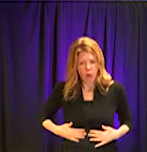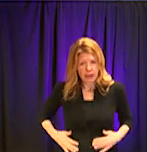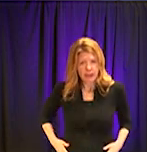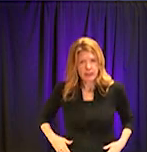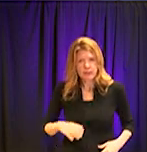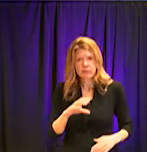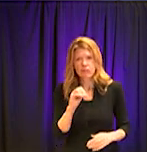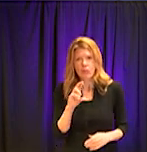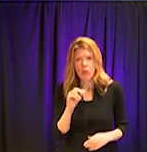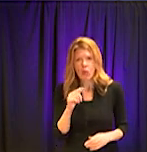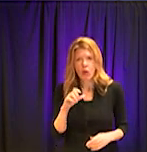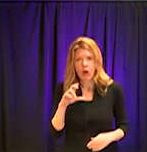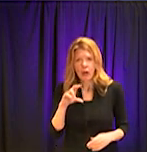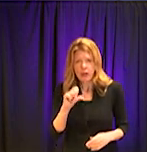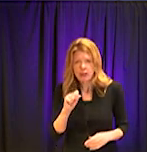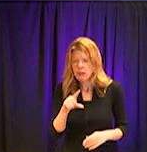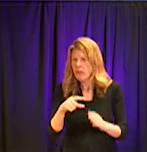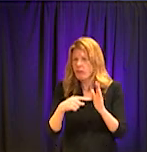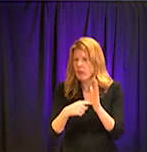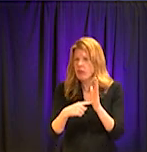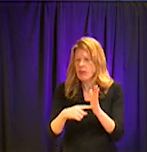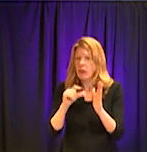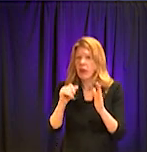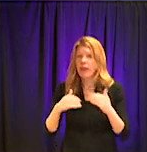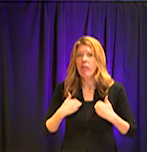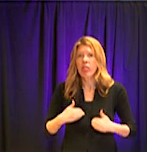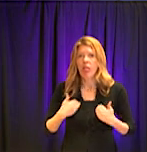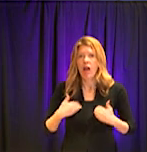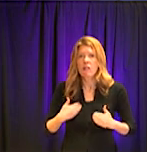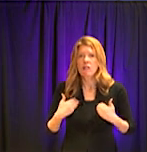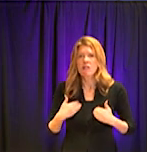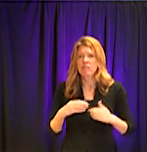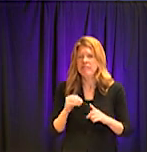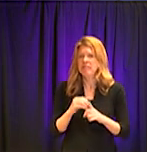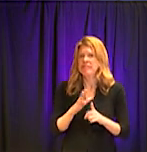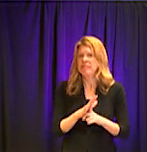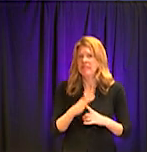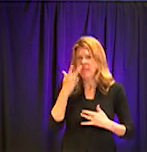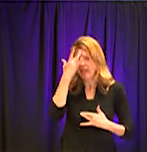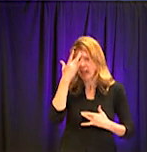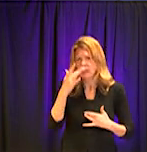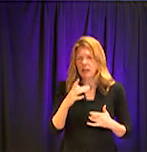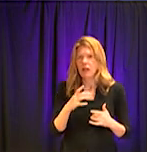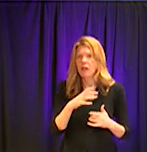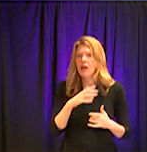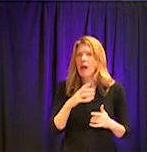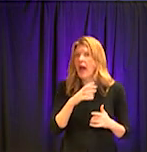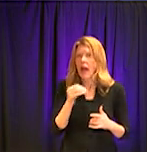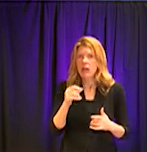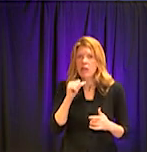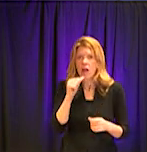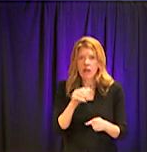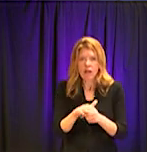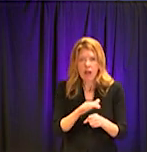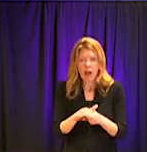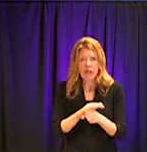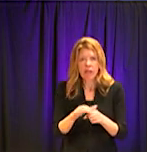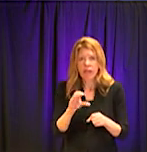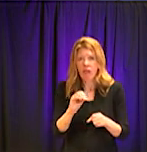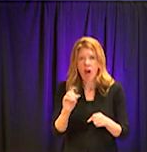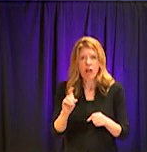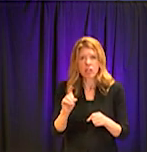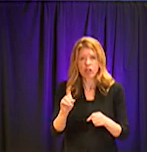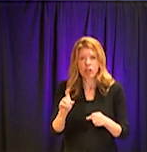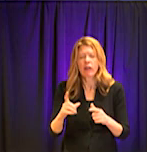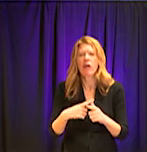So if, for example, your lungs are affected and you're not getting enough oxygen, you get, you know, supplemental oxygen. If, um, you